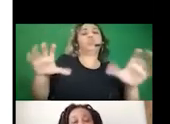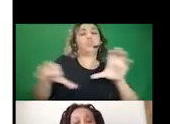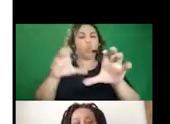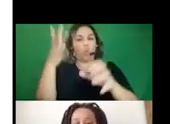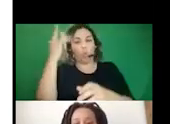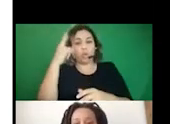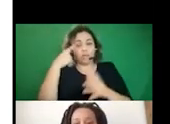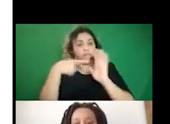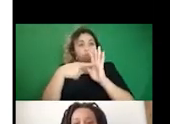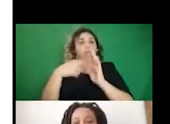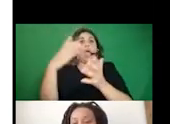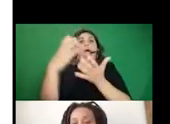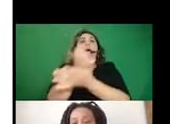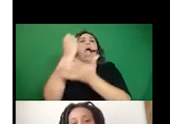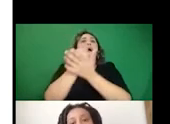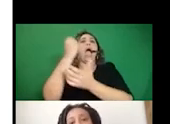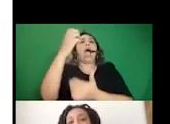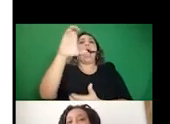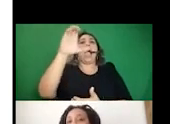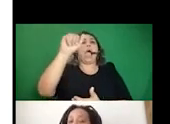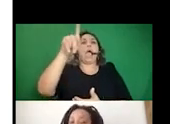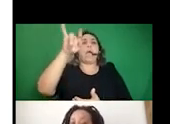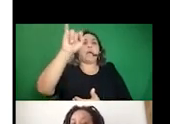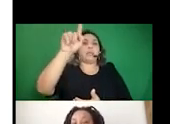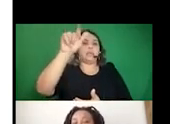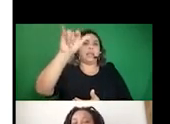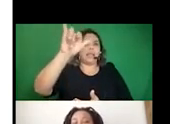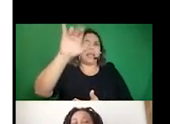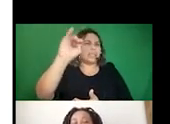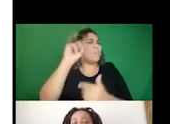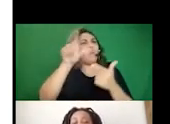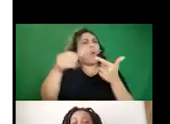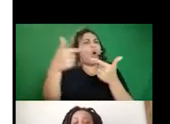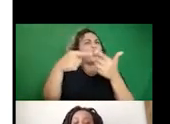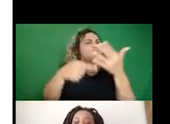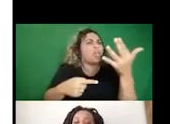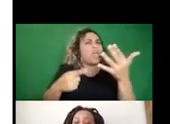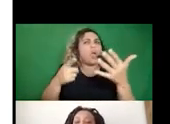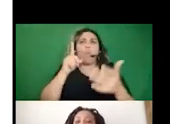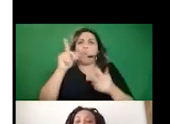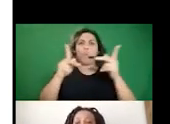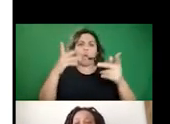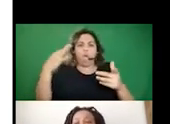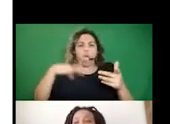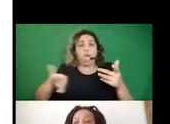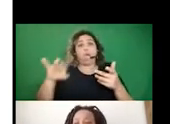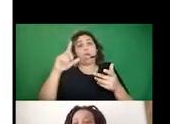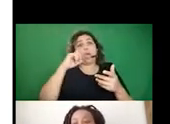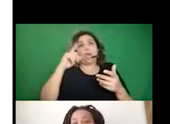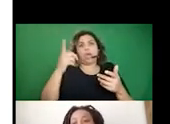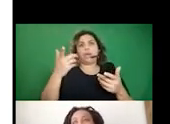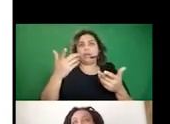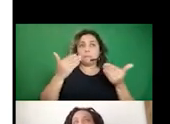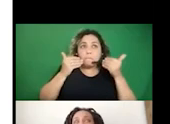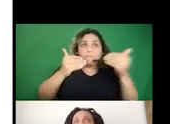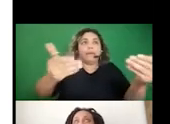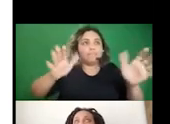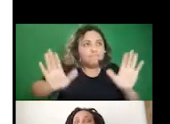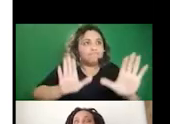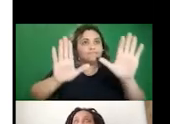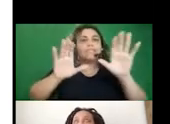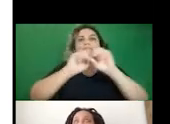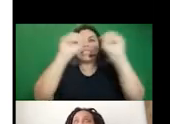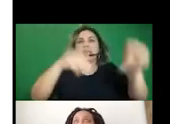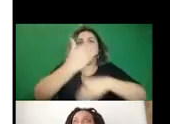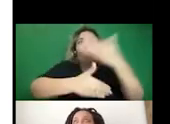about capitalism earlier, but what other things, um, you know, prop up these systems. I think